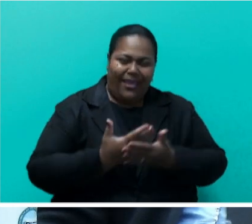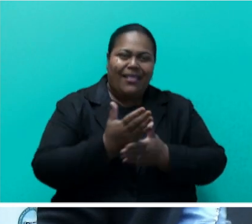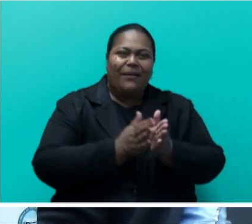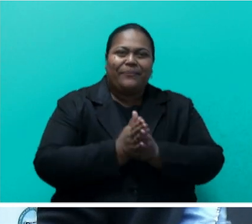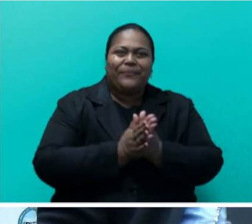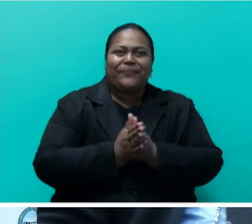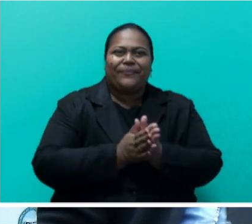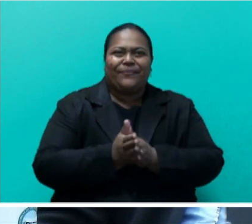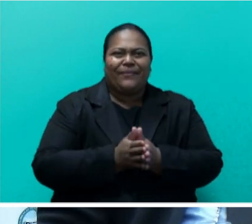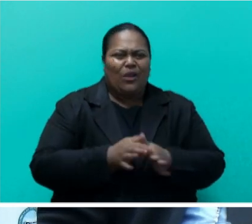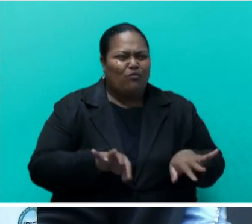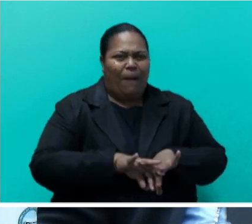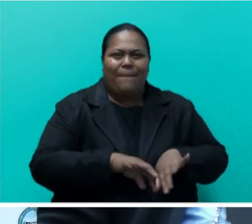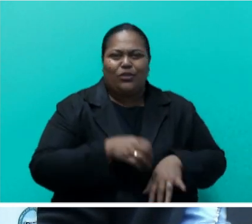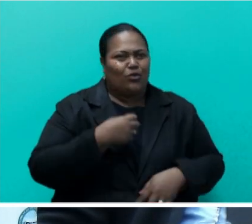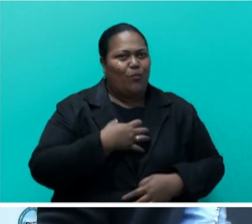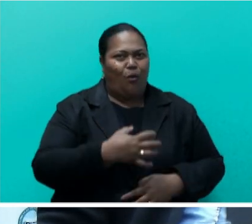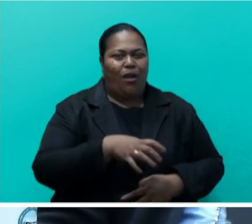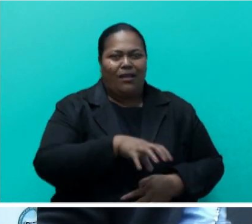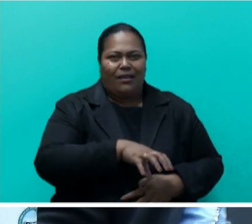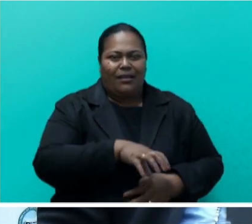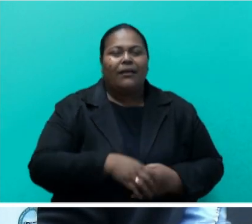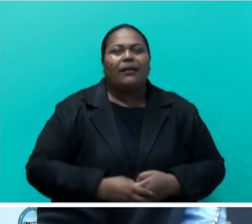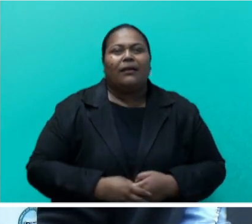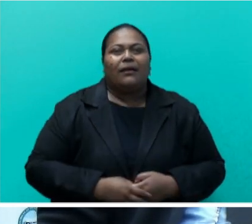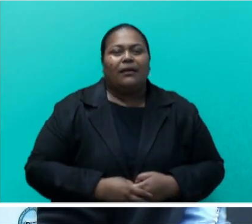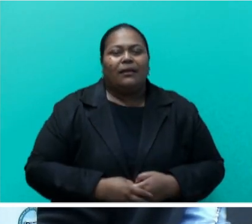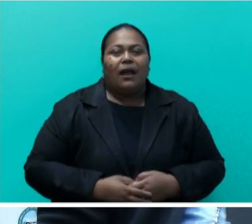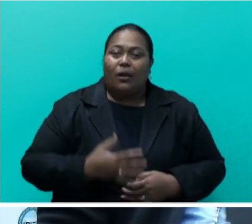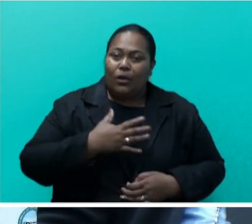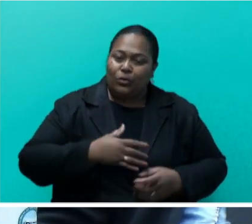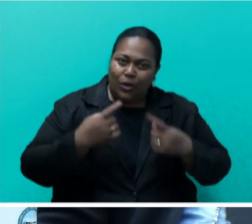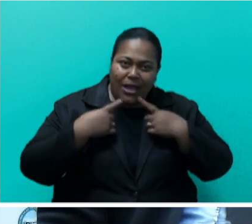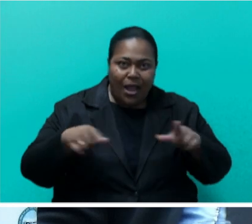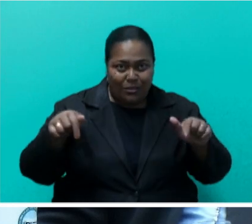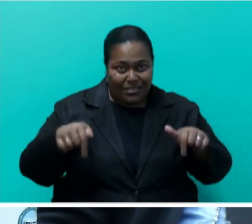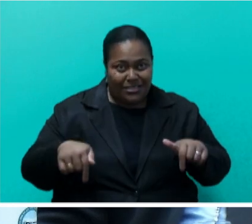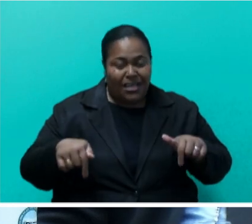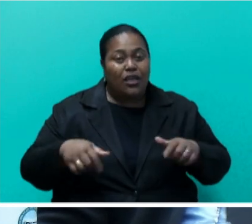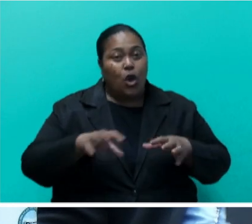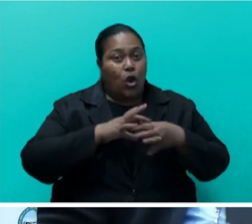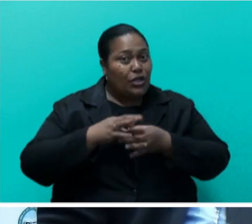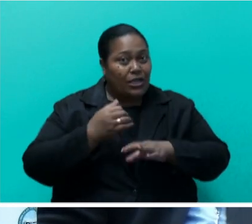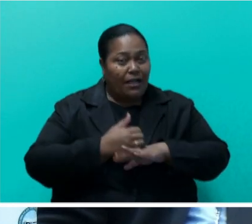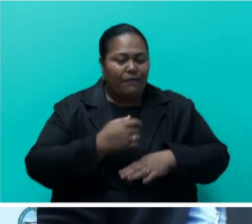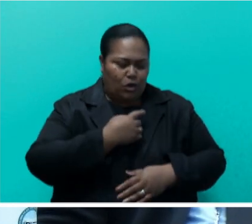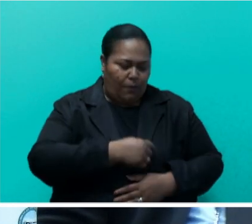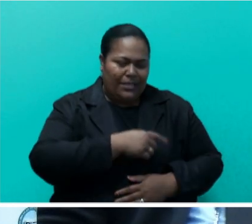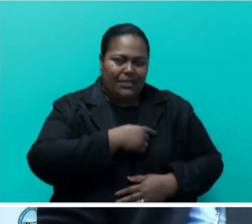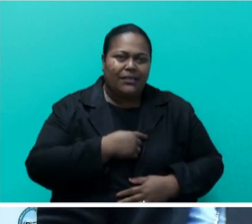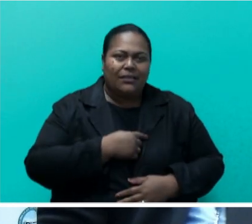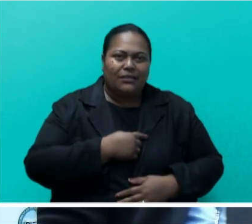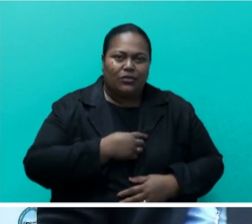experience. Mr Speaker sir, I want to assure this Honourable Laos that the coalition government is committed to address the issue.